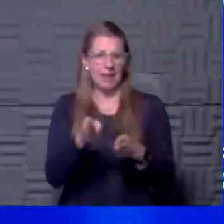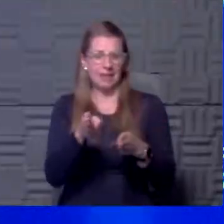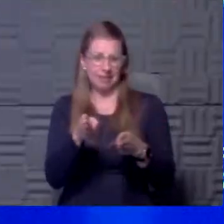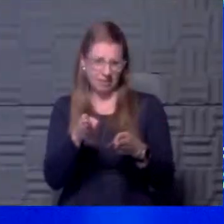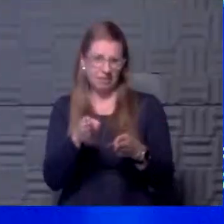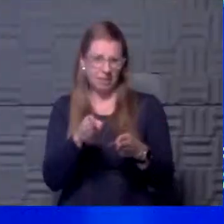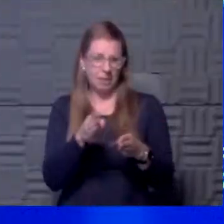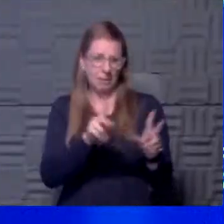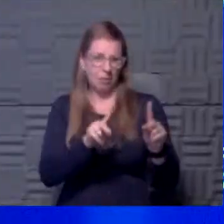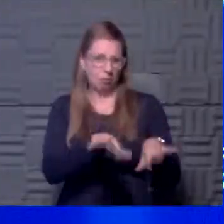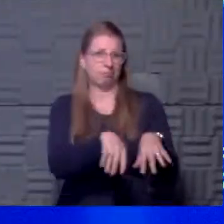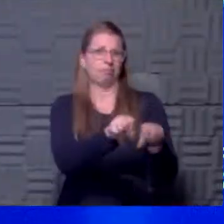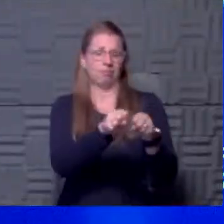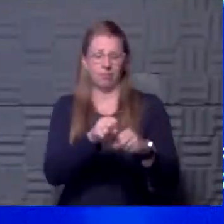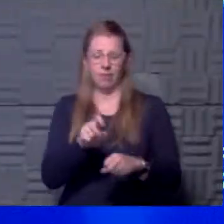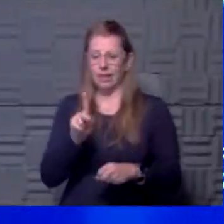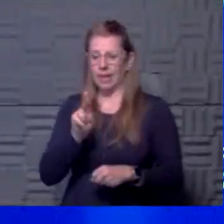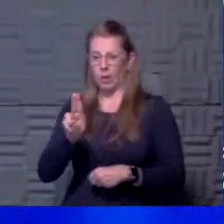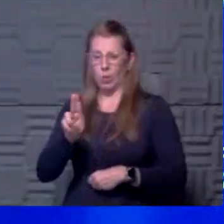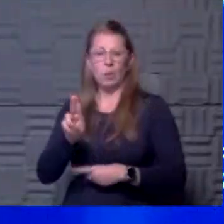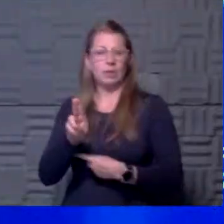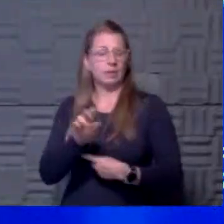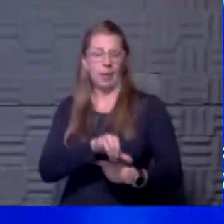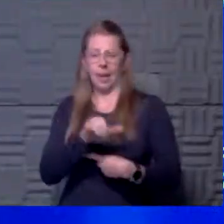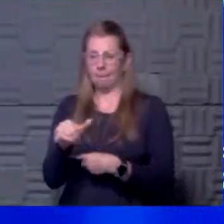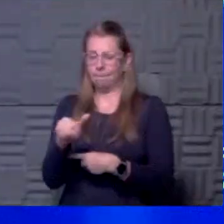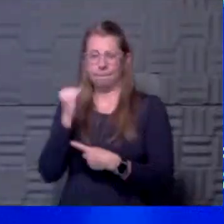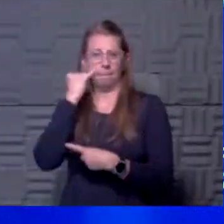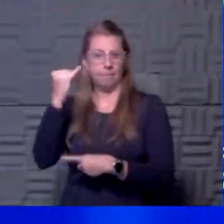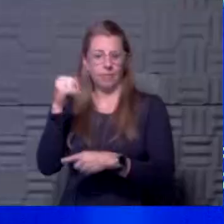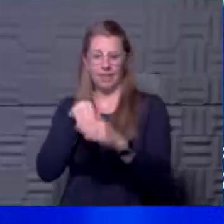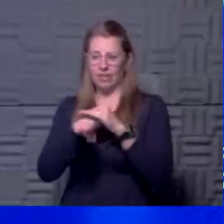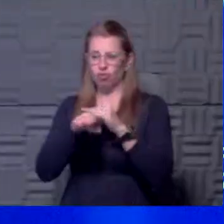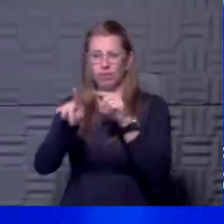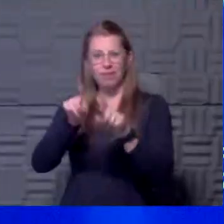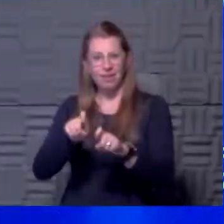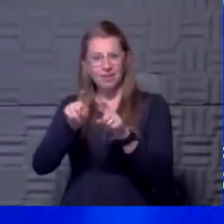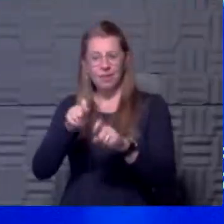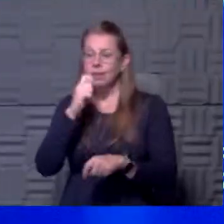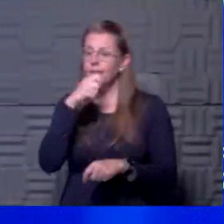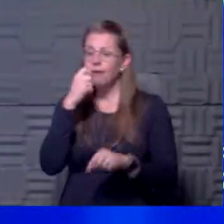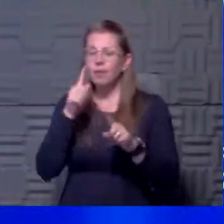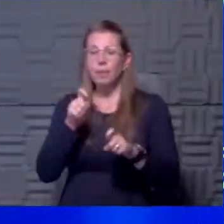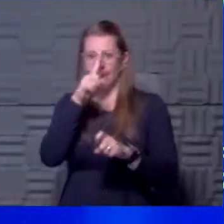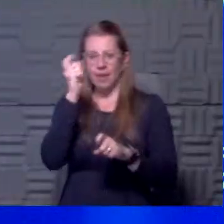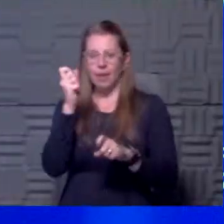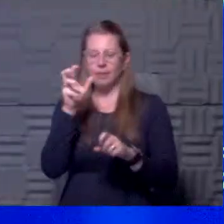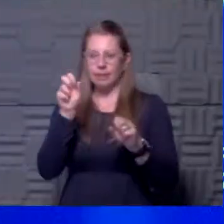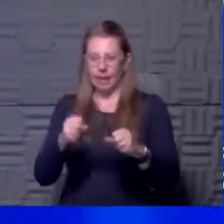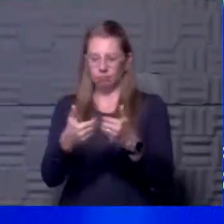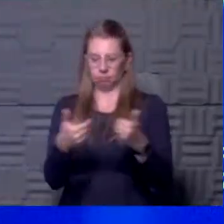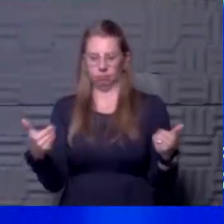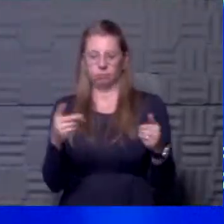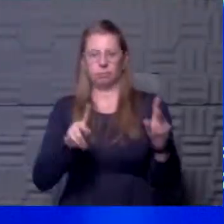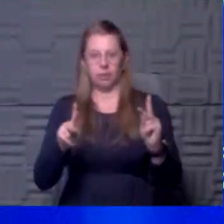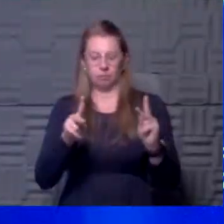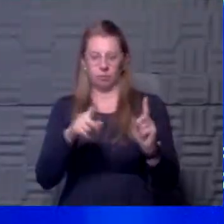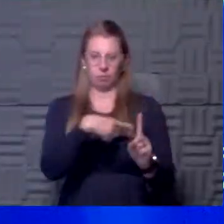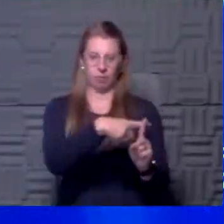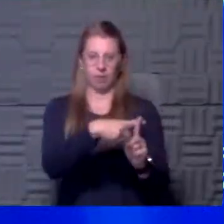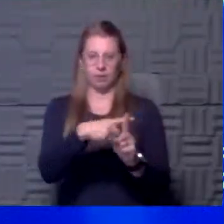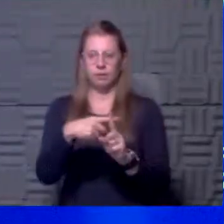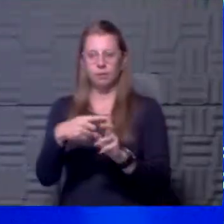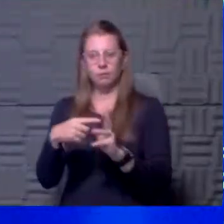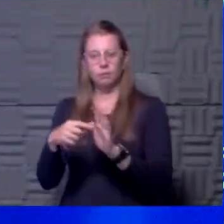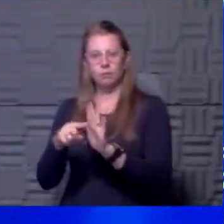KU, I, I strongly believe that this entry testing is a, is a key because you can get people isolated right away who are positive. And then